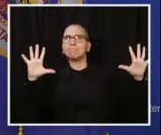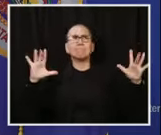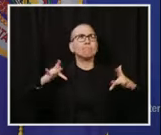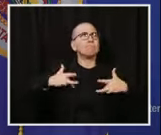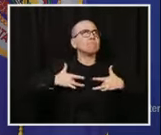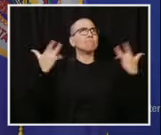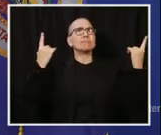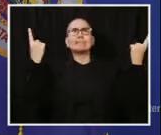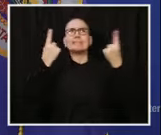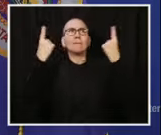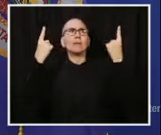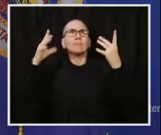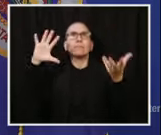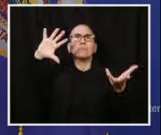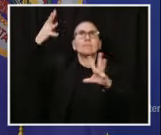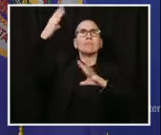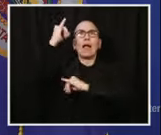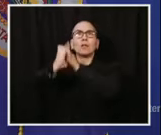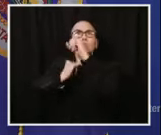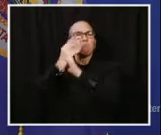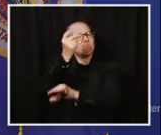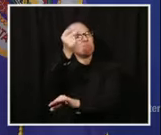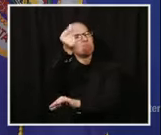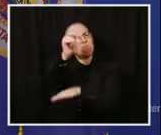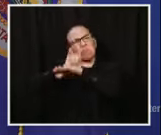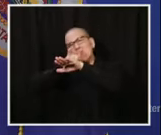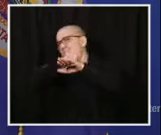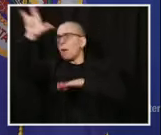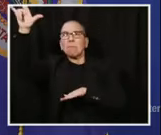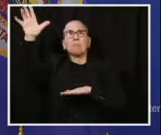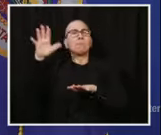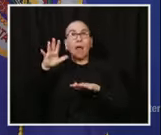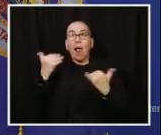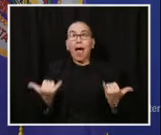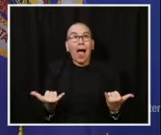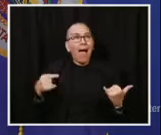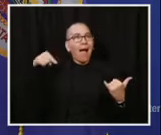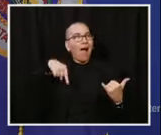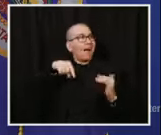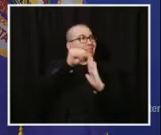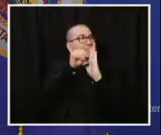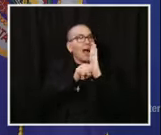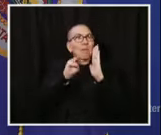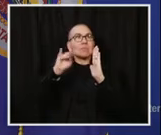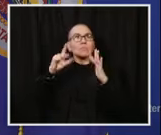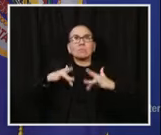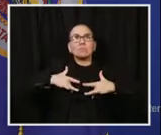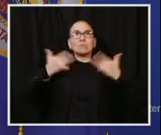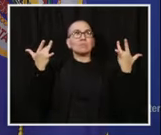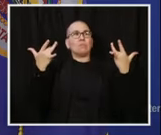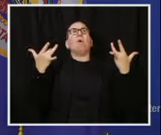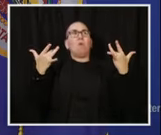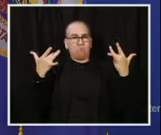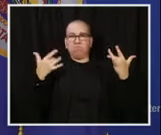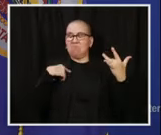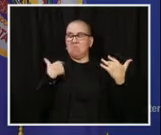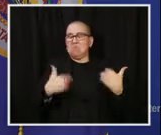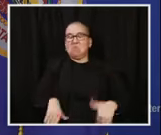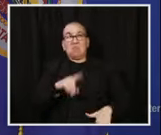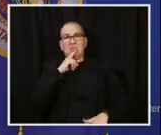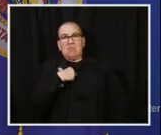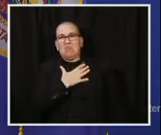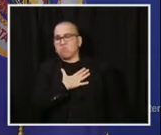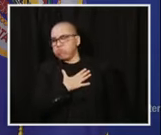Guard care about their community. They come from that community. You've got folks that are taking off their civilian side, putting on that uniform. We have a